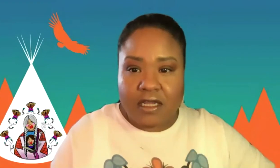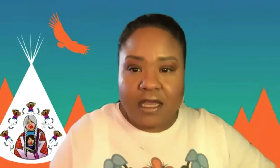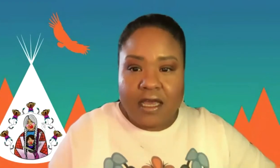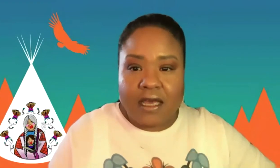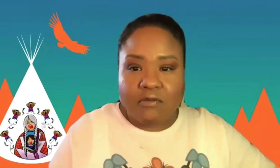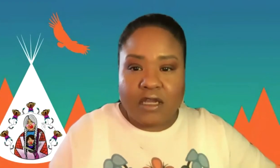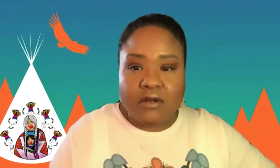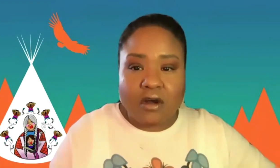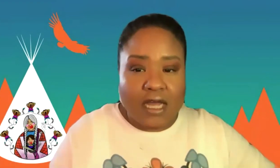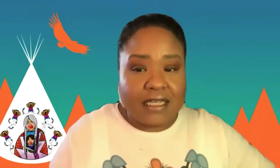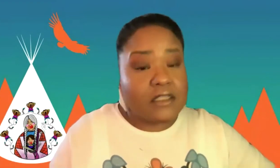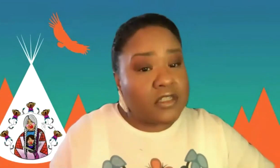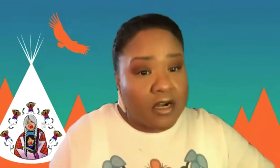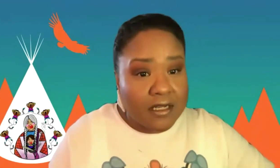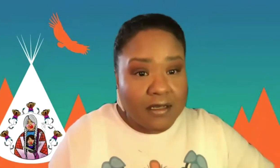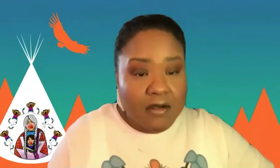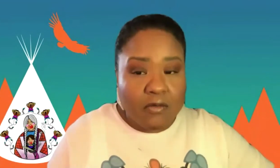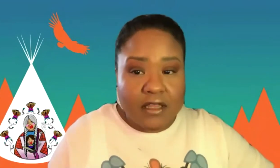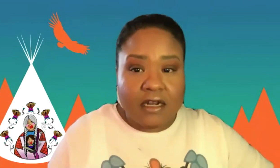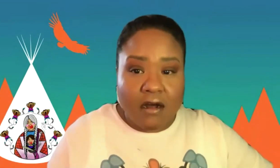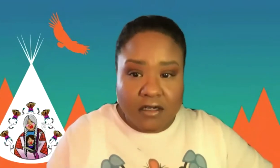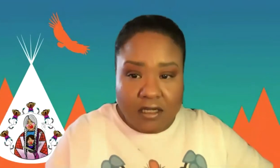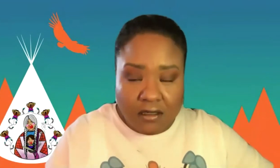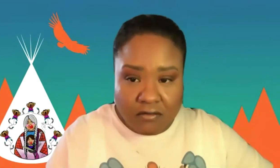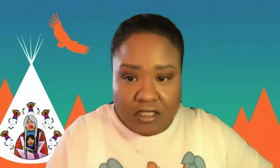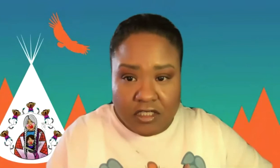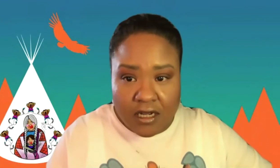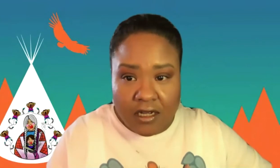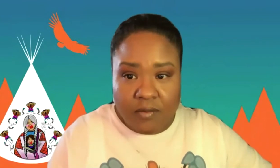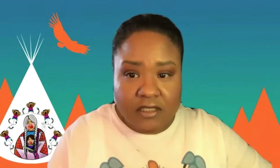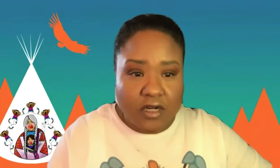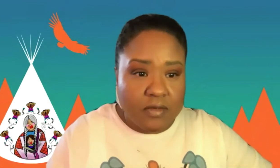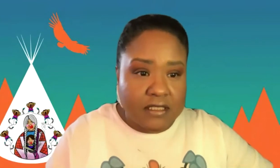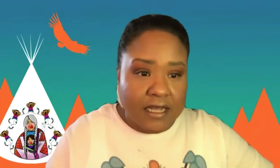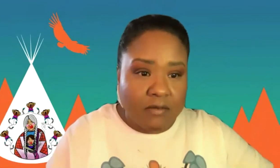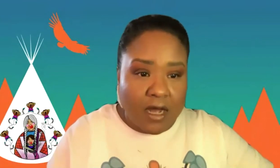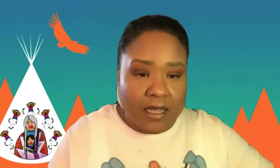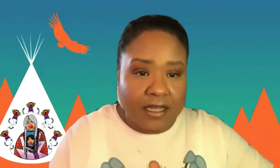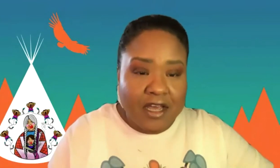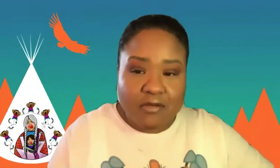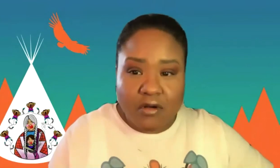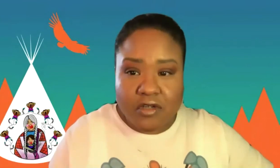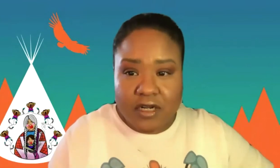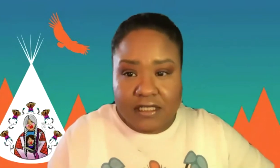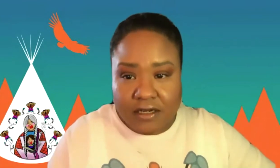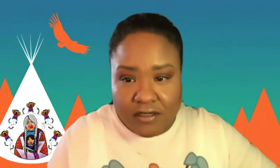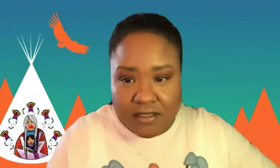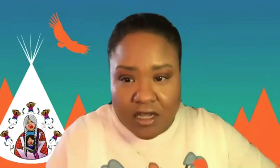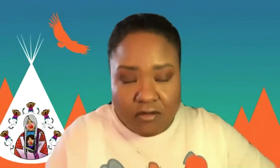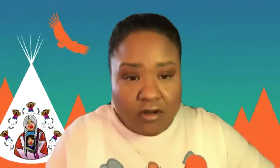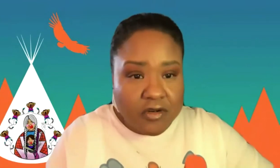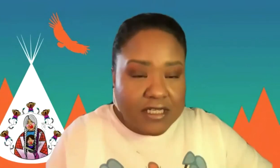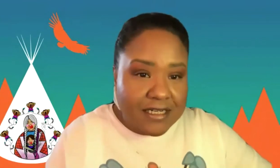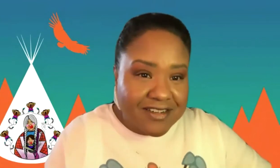morning and we will go ahead and get started with an honor song which um is going to be sang by the rose creek singers